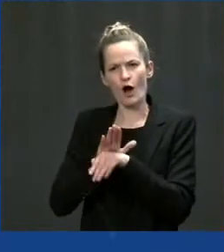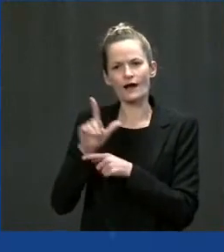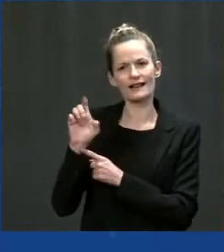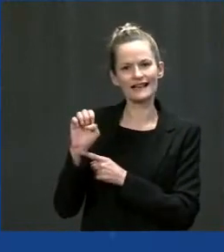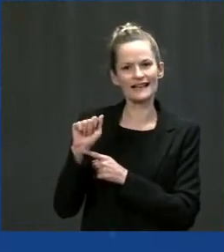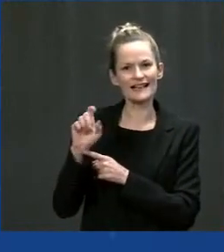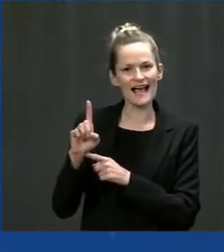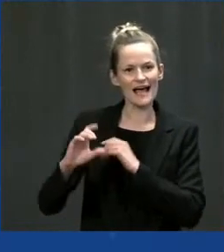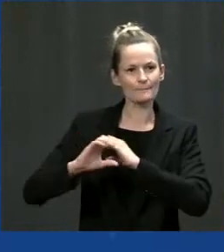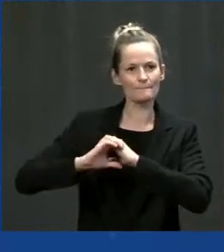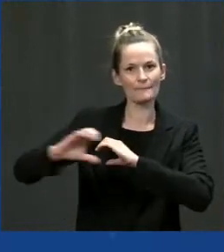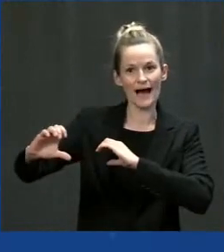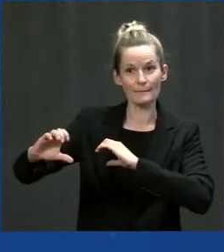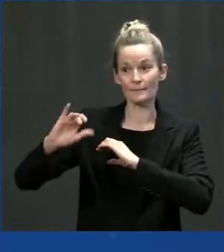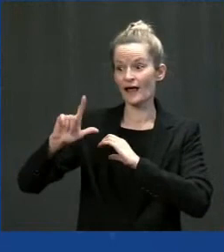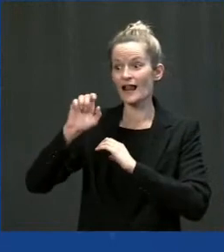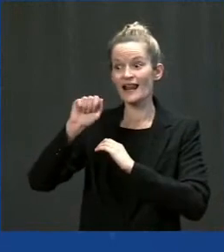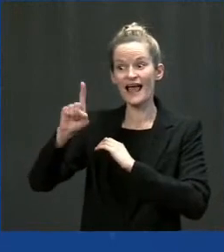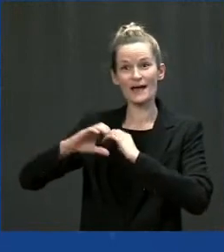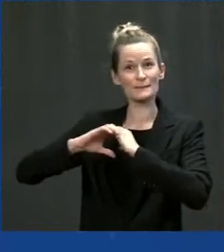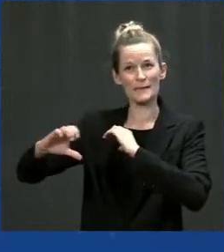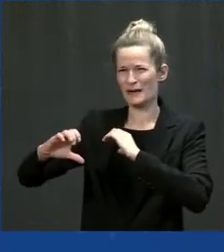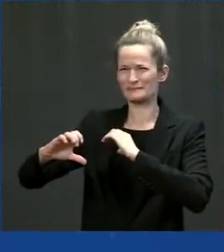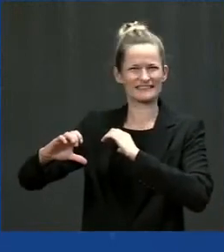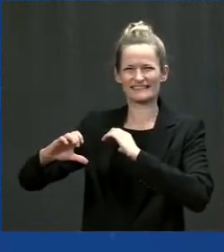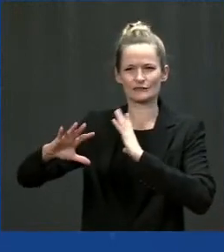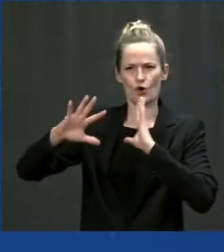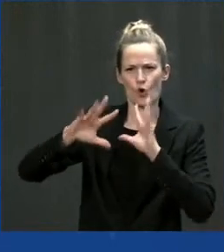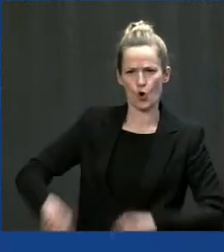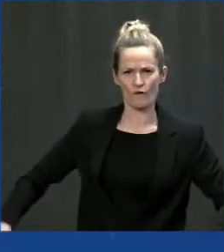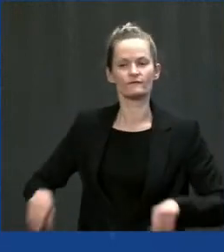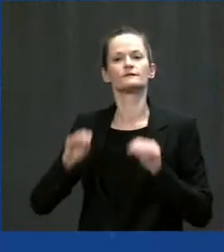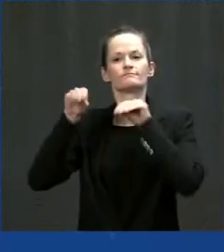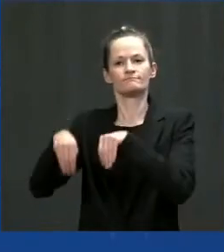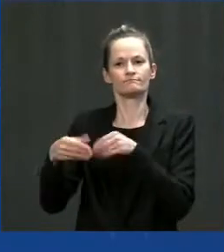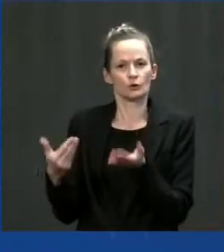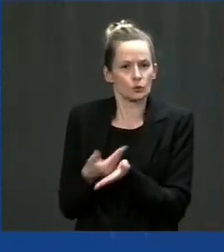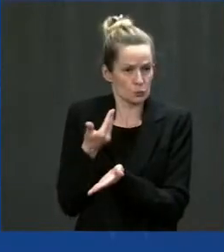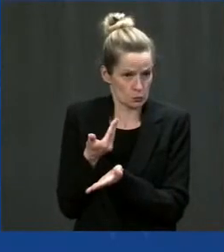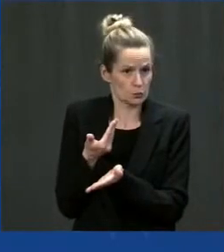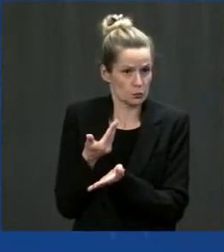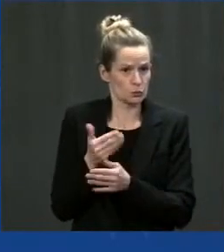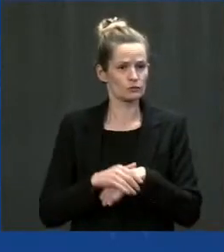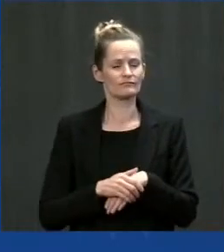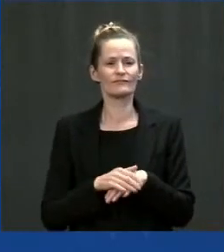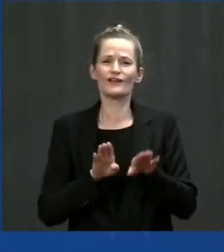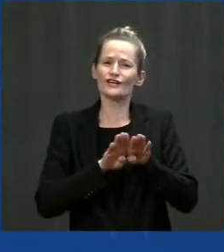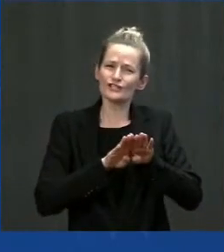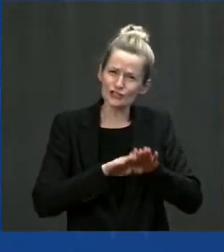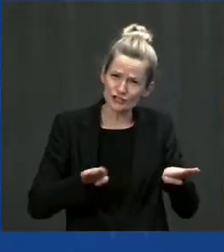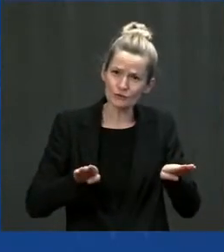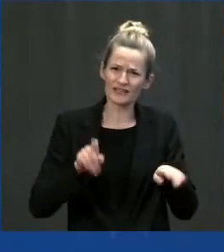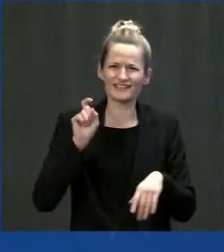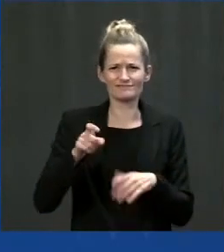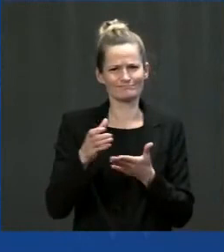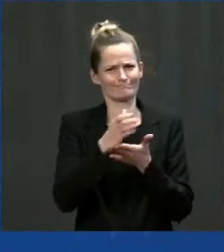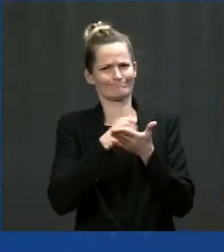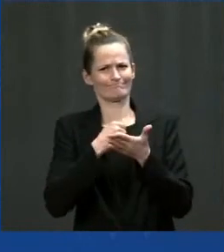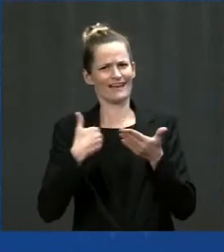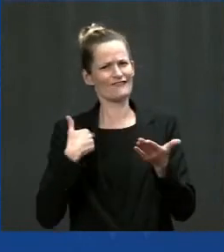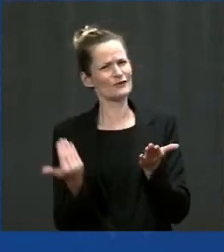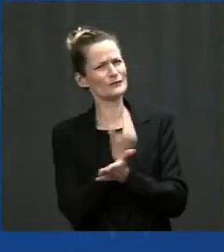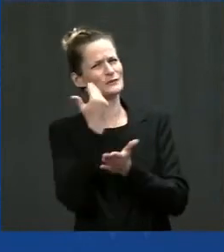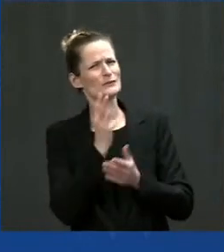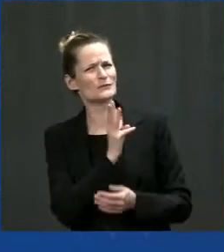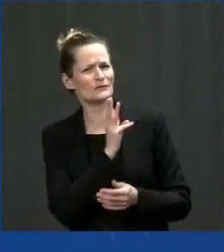That's what this infrastructure is all about today. We're going to need to build the infrastructure for tomorrow, not just today. We've got to build back not